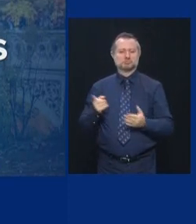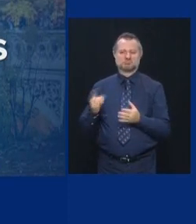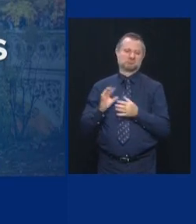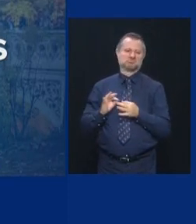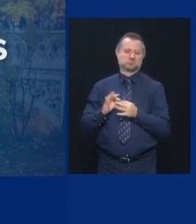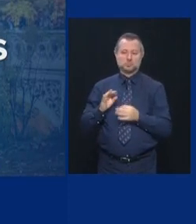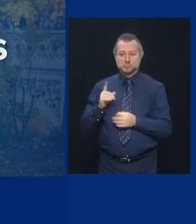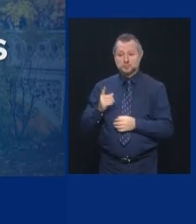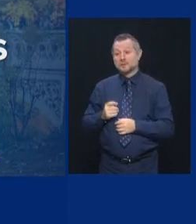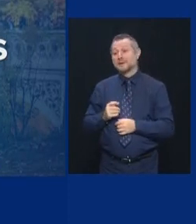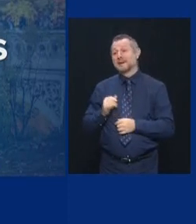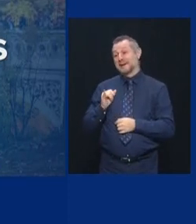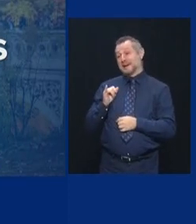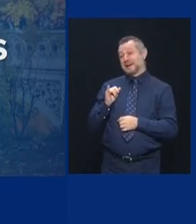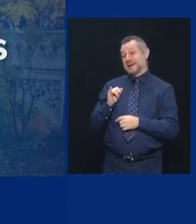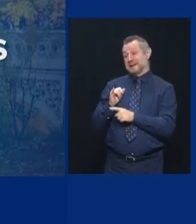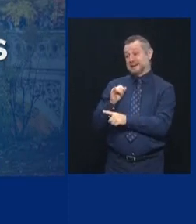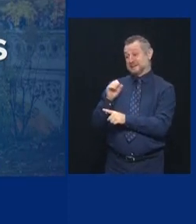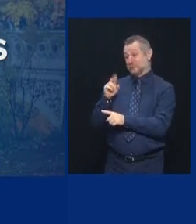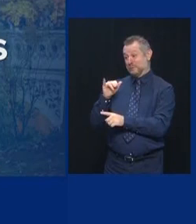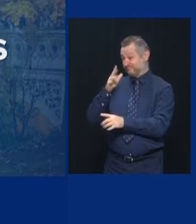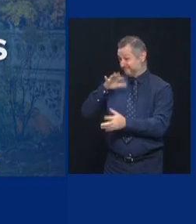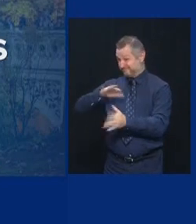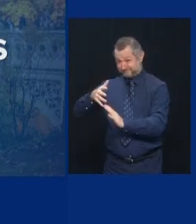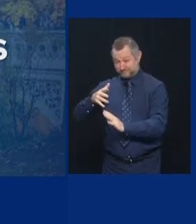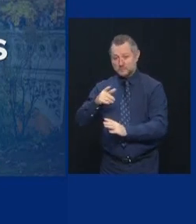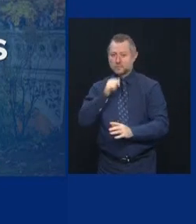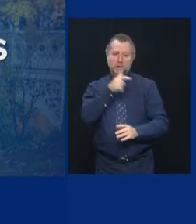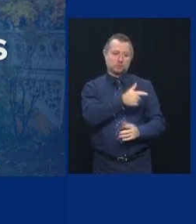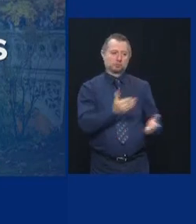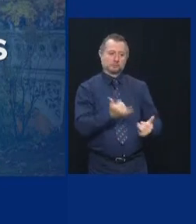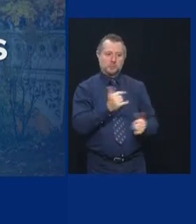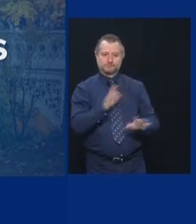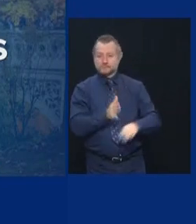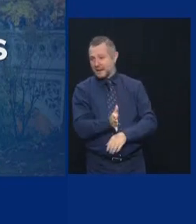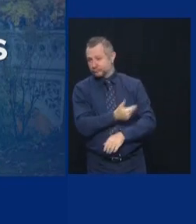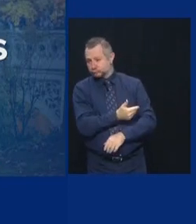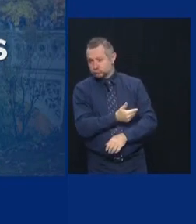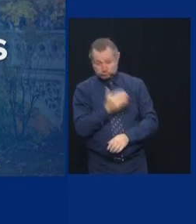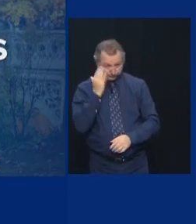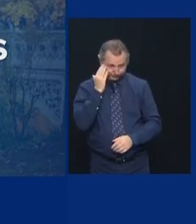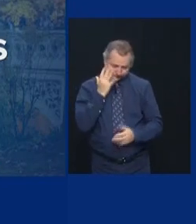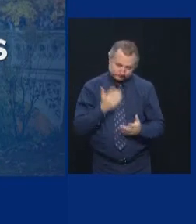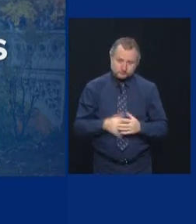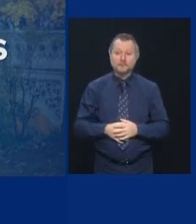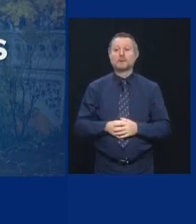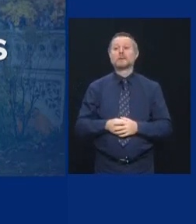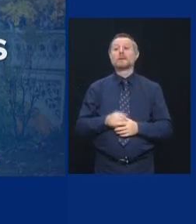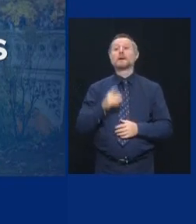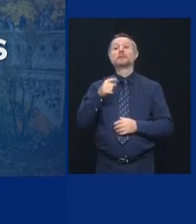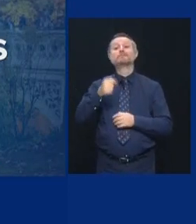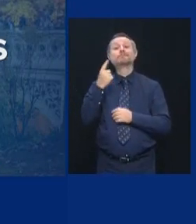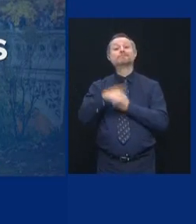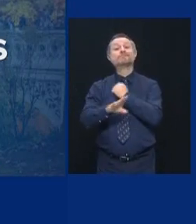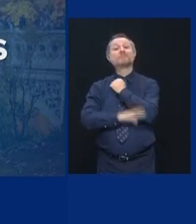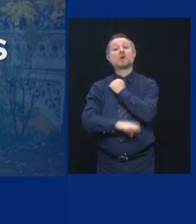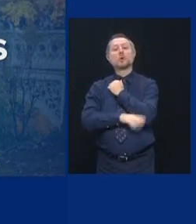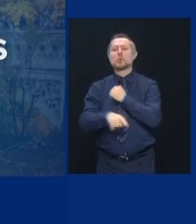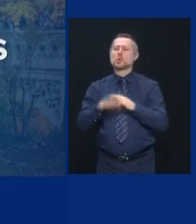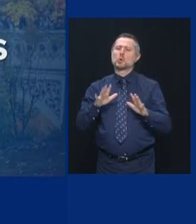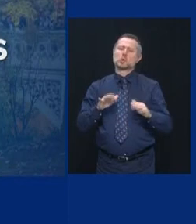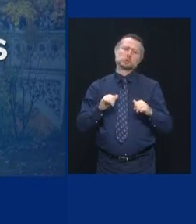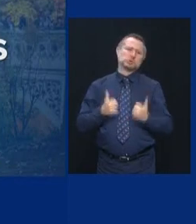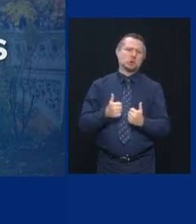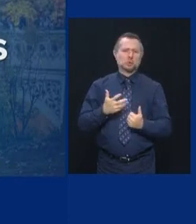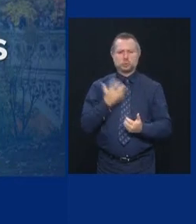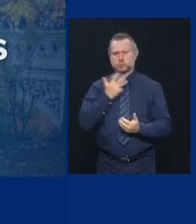Malatras would not be here today. That's how you know that. So the fall is a challenging period, as we